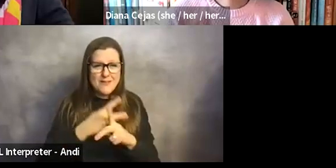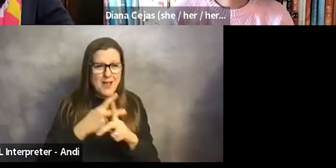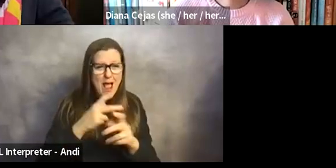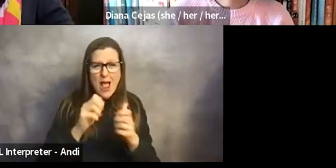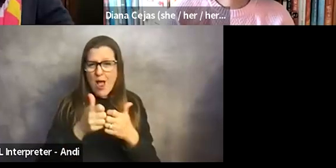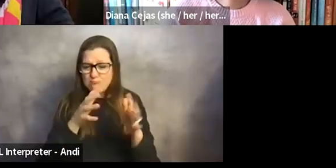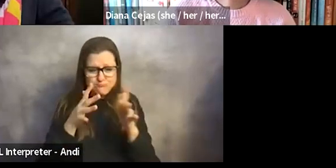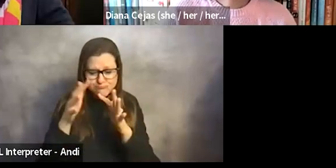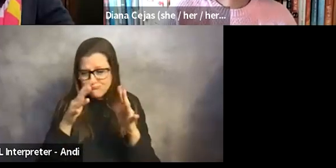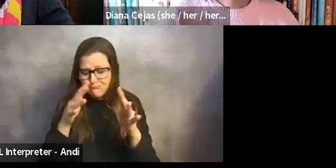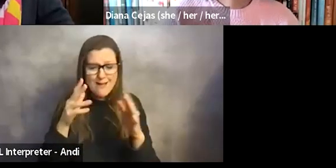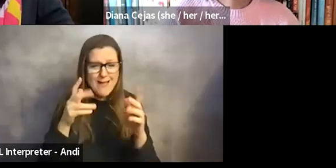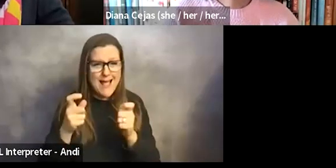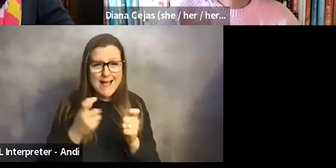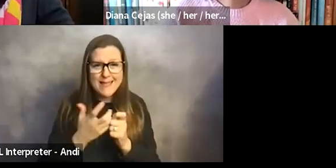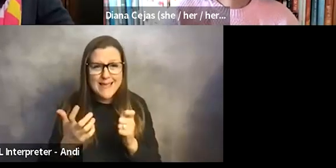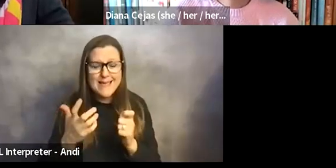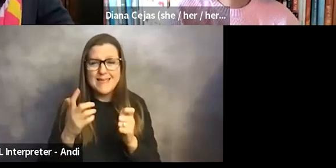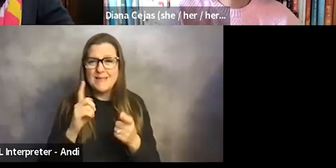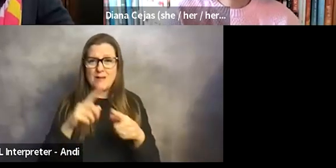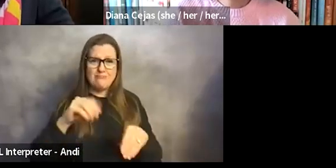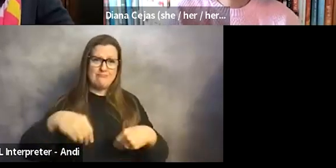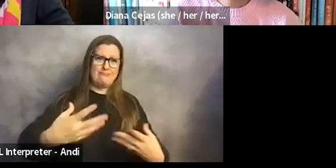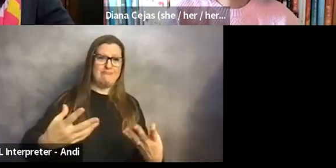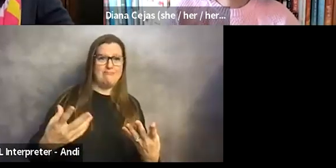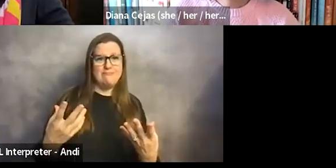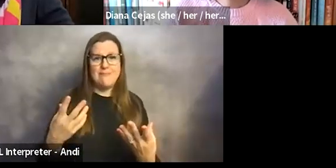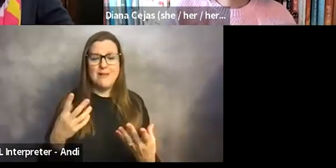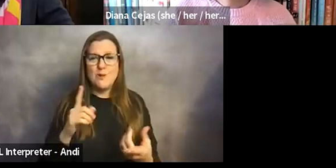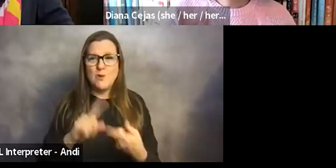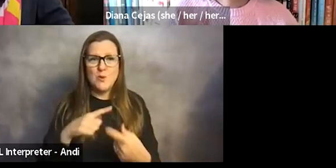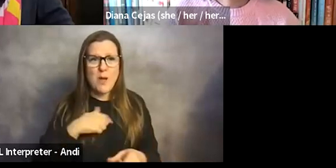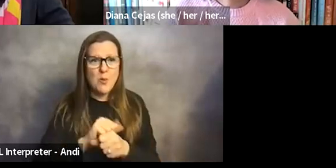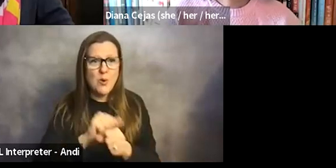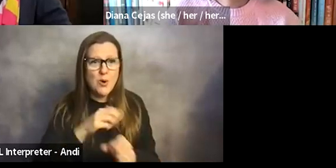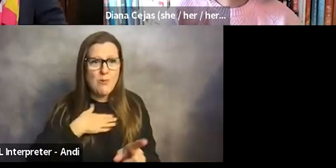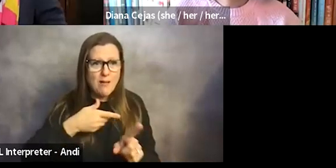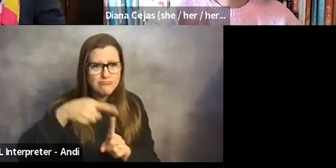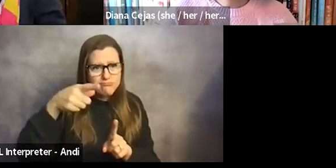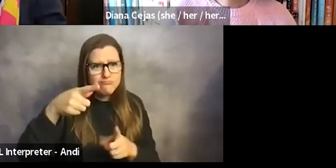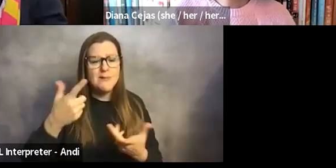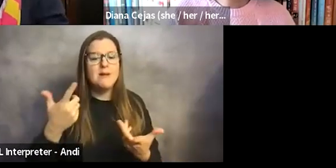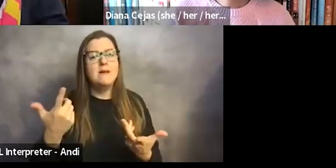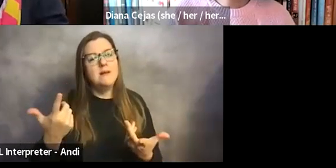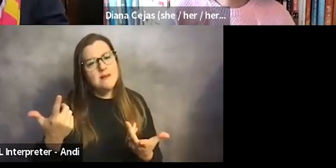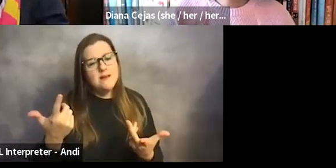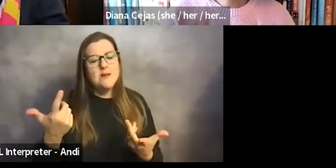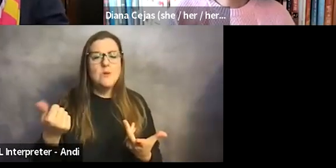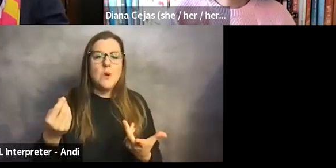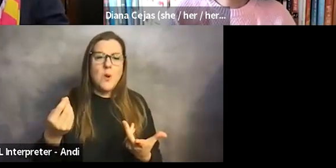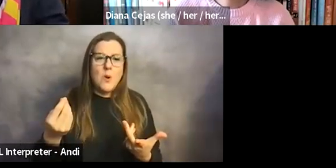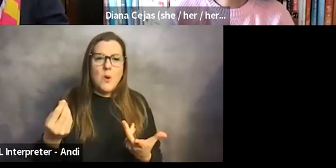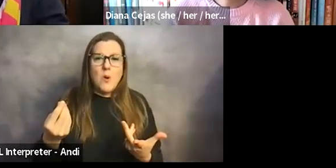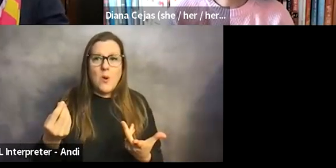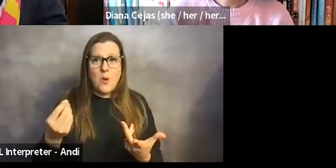handle things and contribute to your institution or organization. And so when I